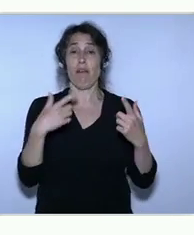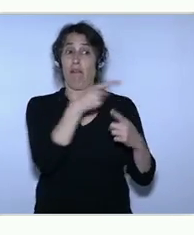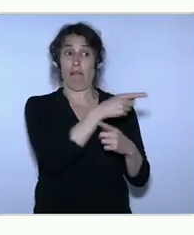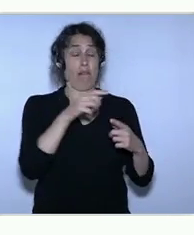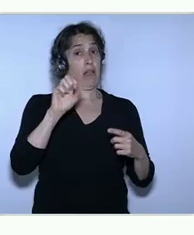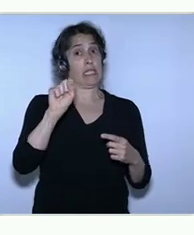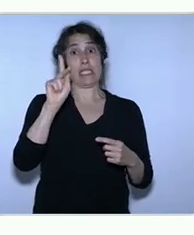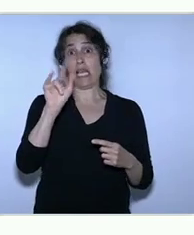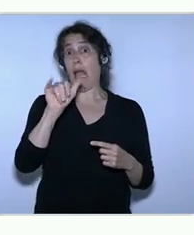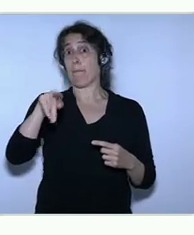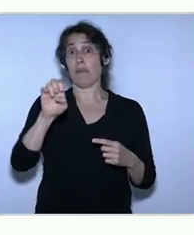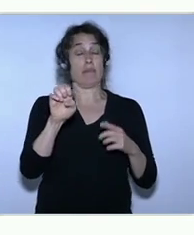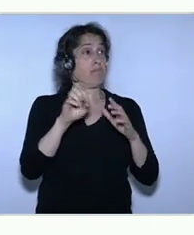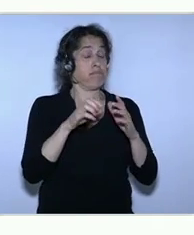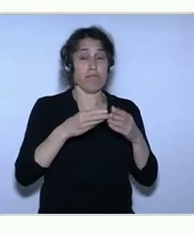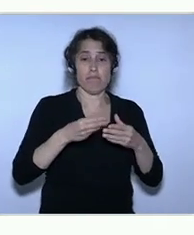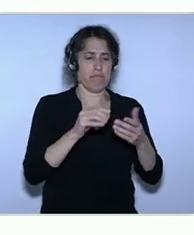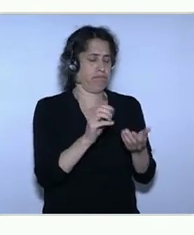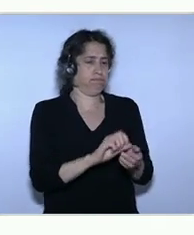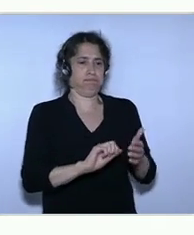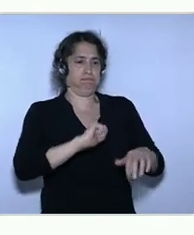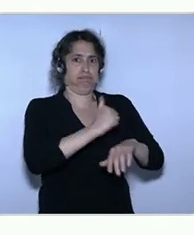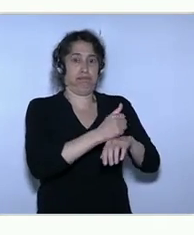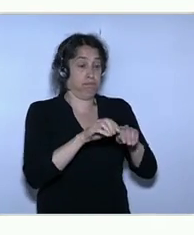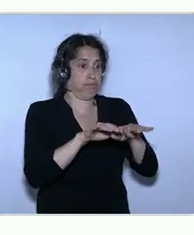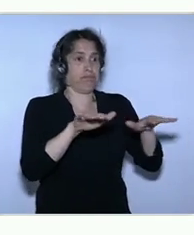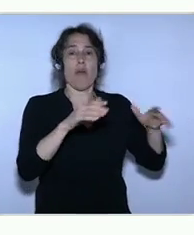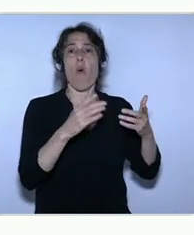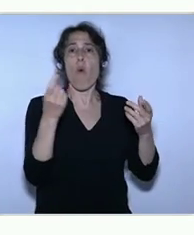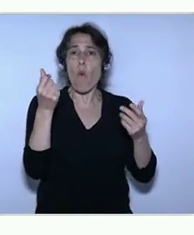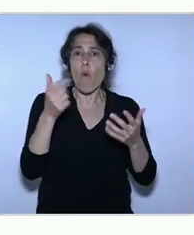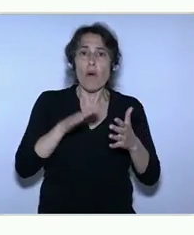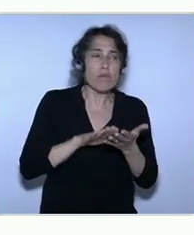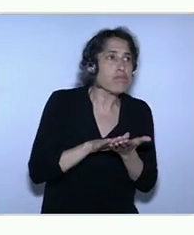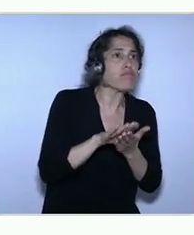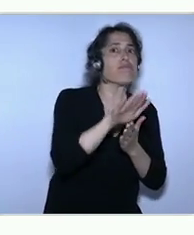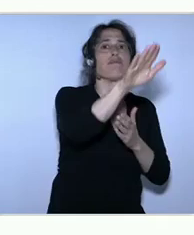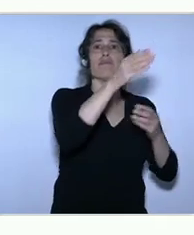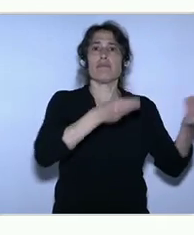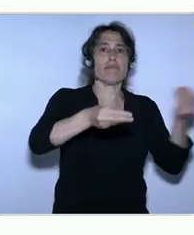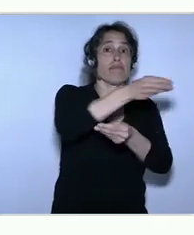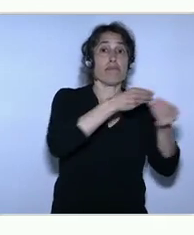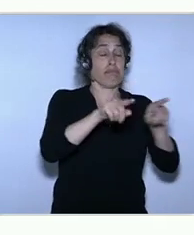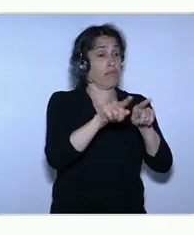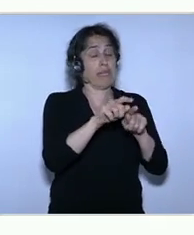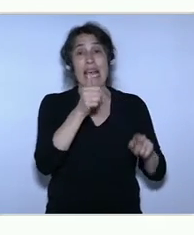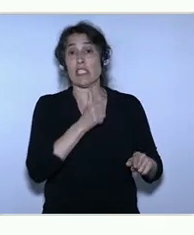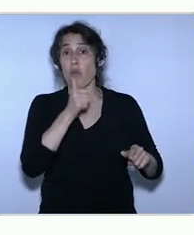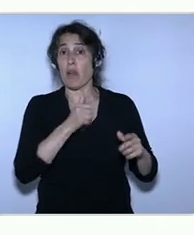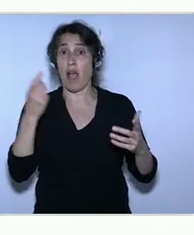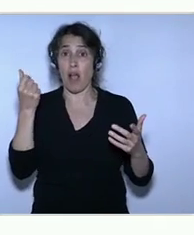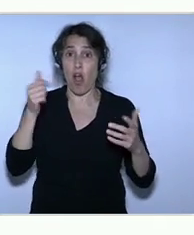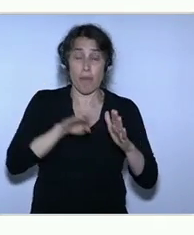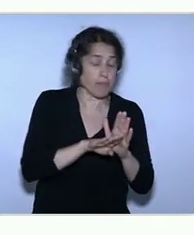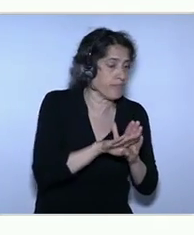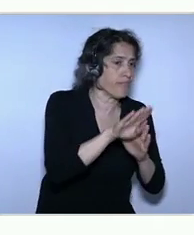generated from that sale has had a massive impact on the technology community in Estonia, and on the public awareness and thinking